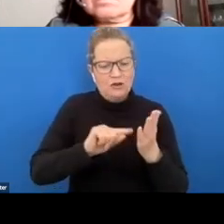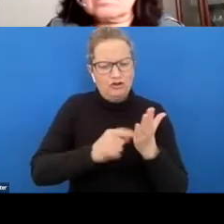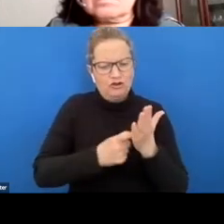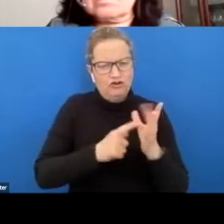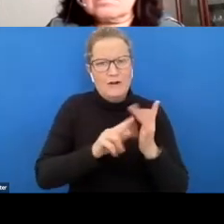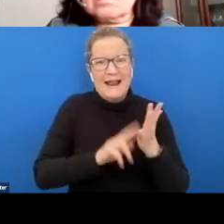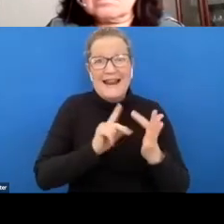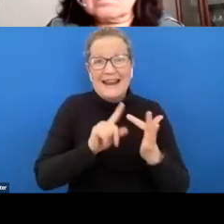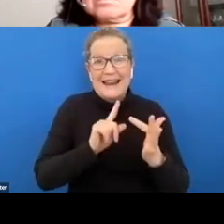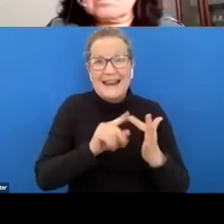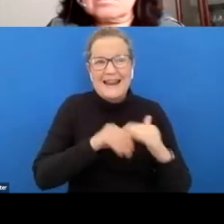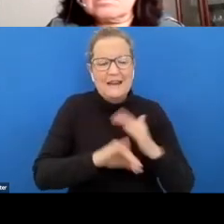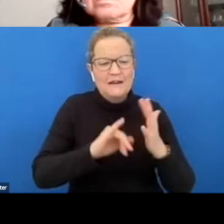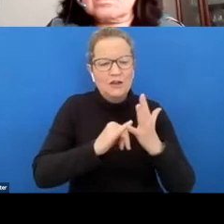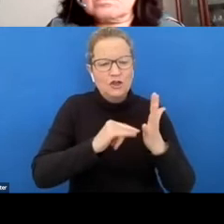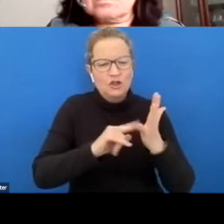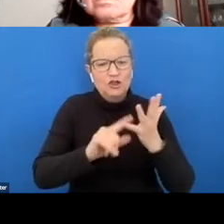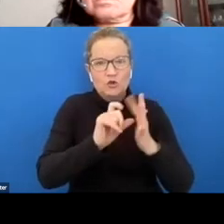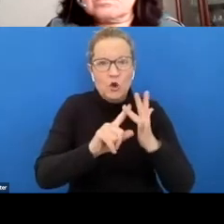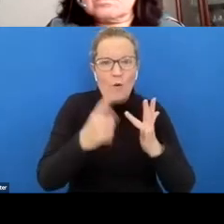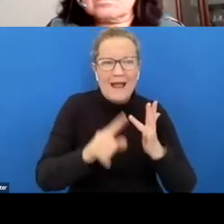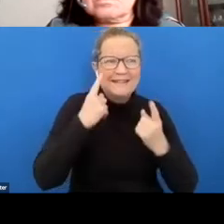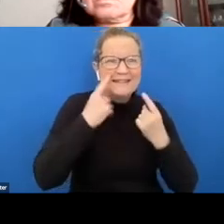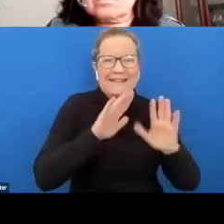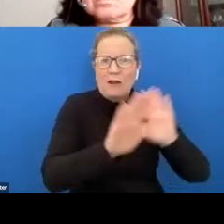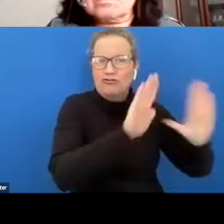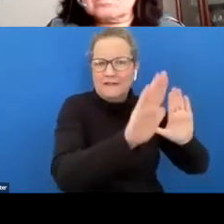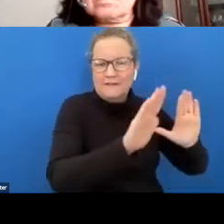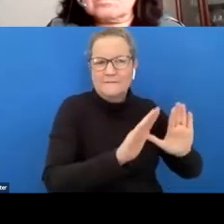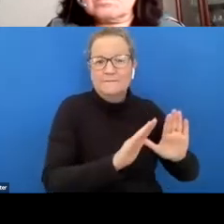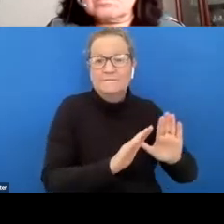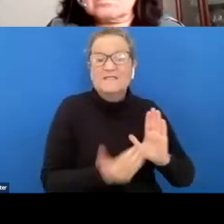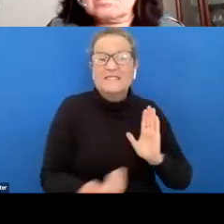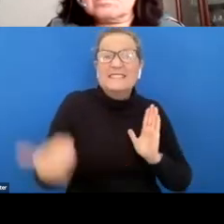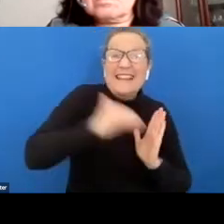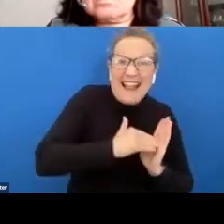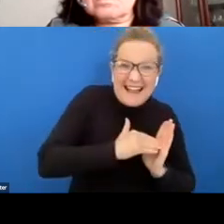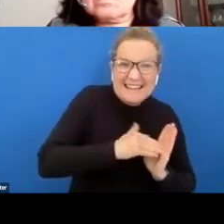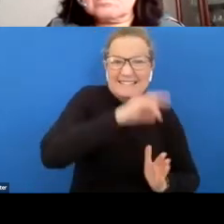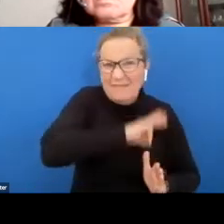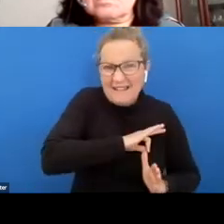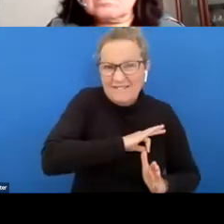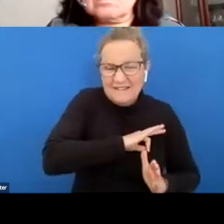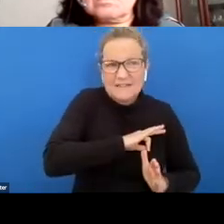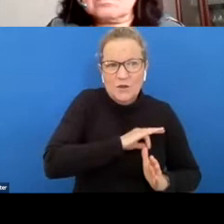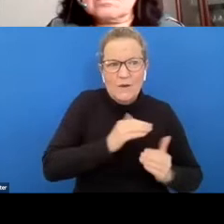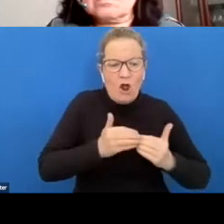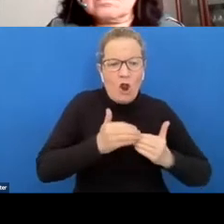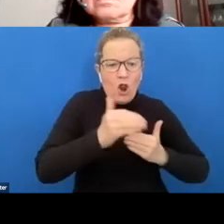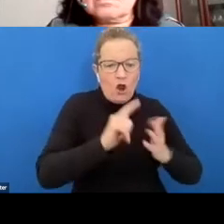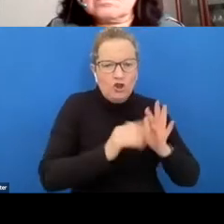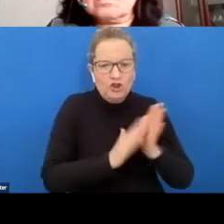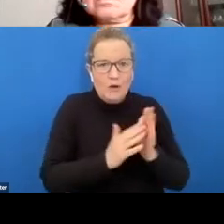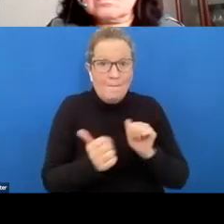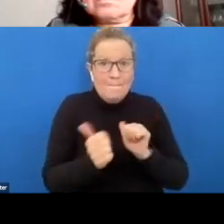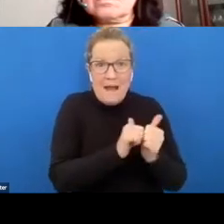our studio and gallery and i guess the added plus was one of our um long-term partners leonard joel auction house